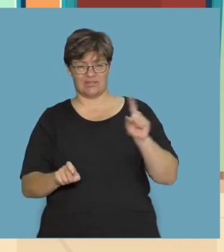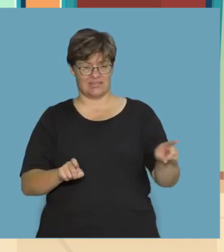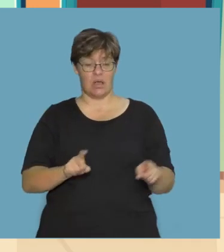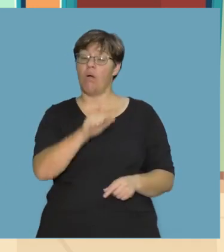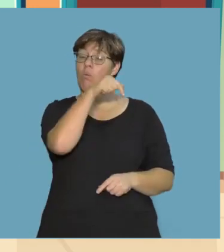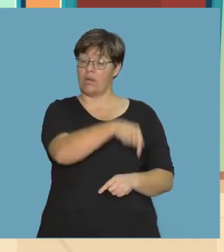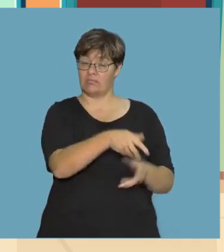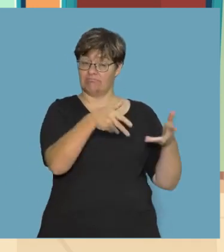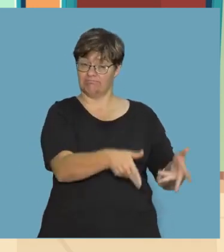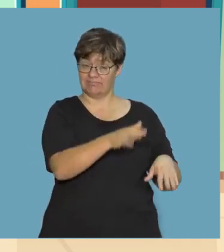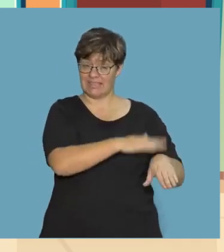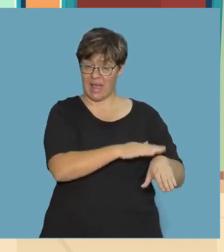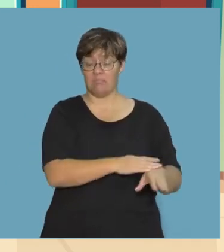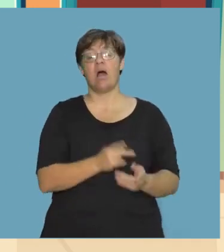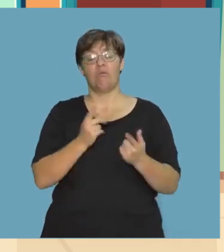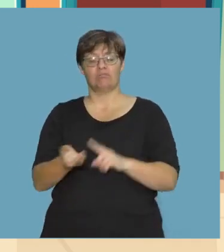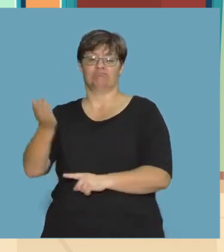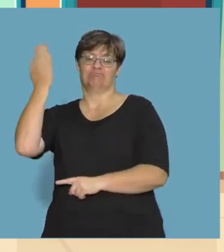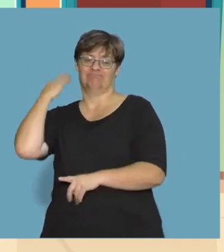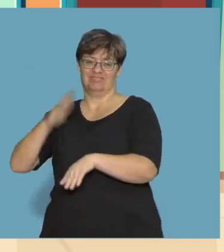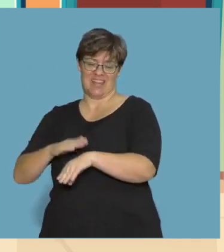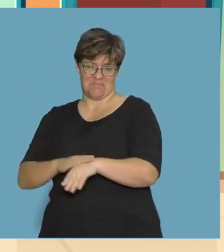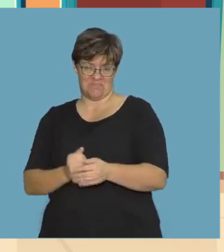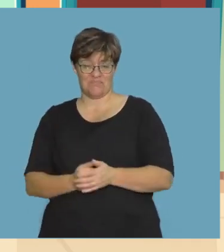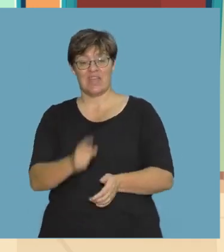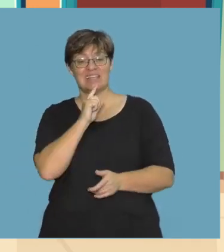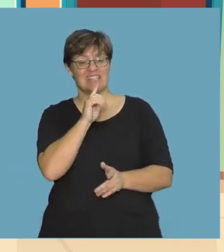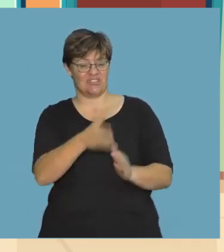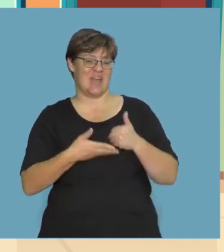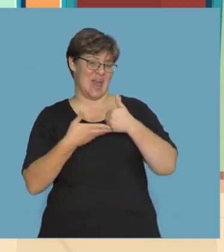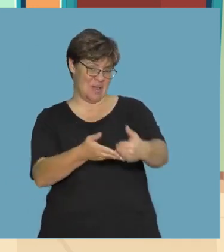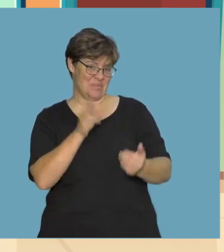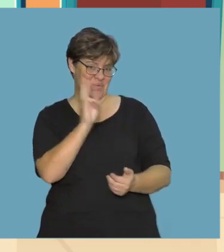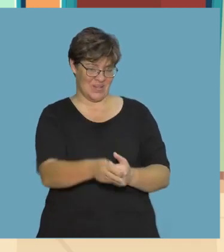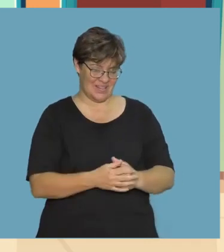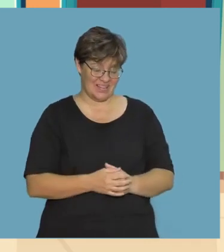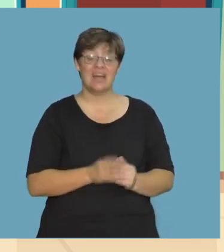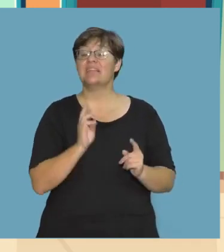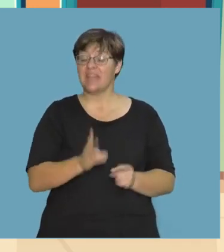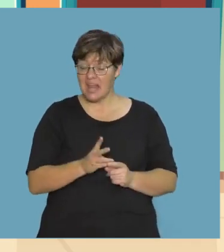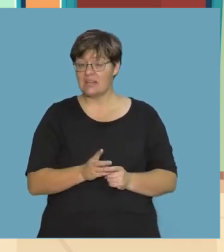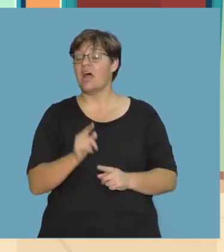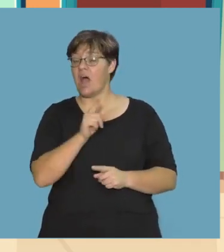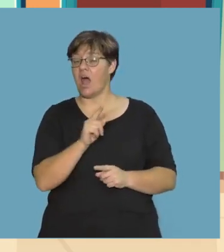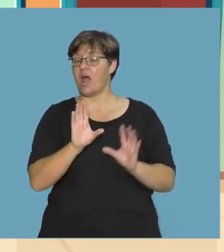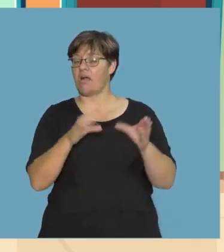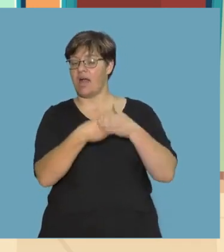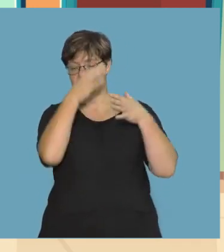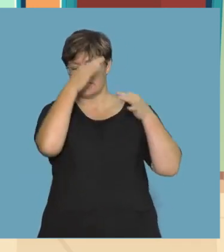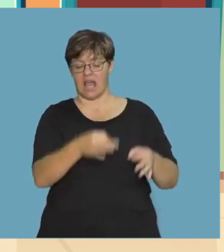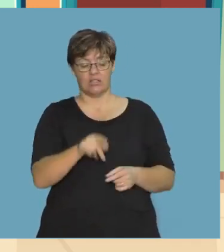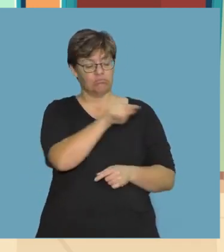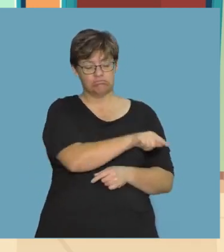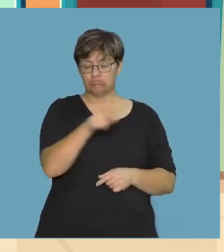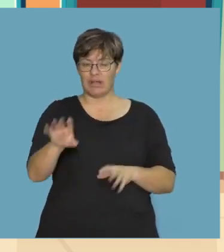present and one in the past Your teacher will help you Then ask the class to decide which of your sentences